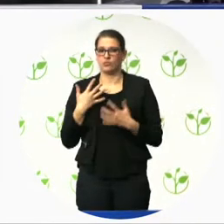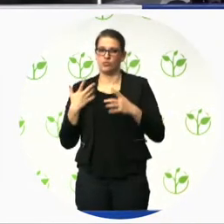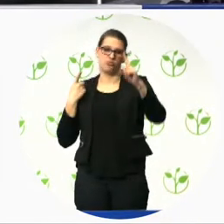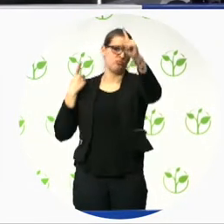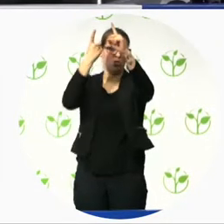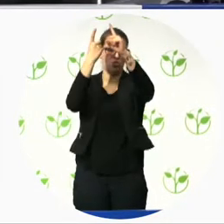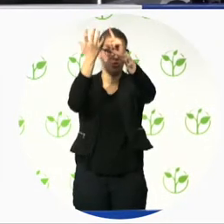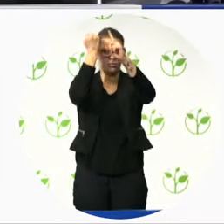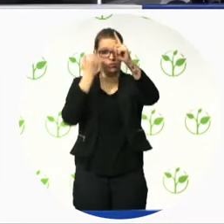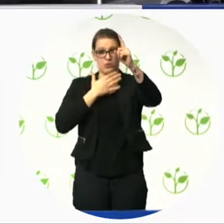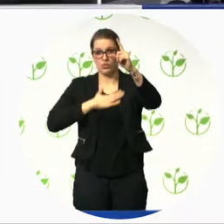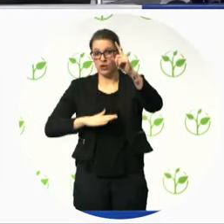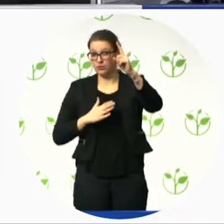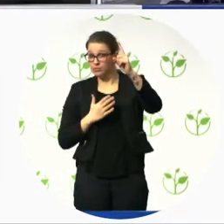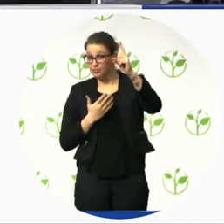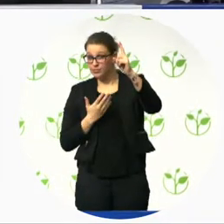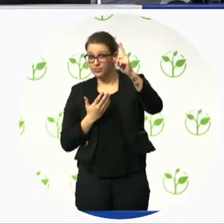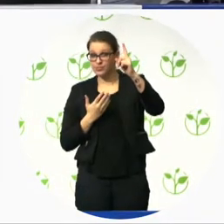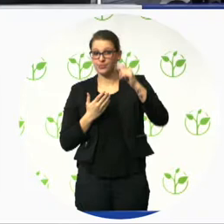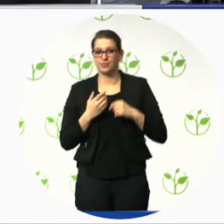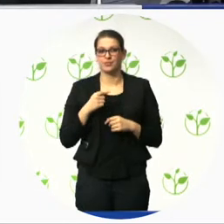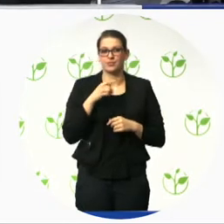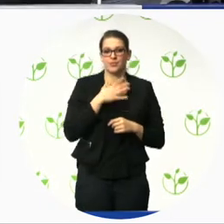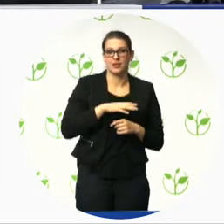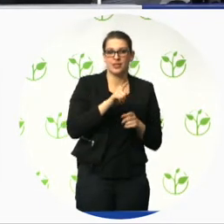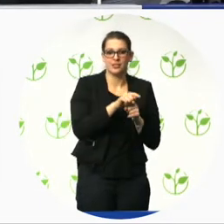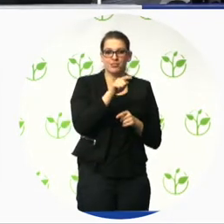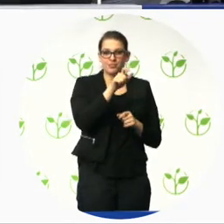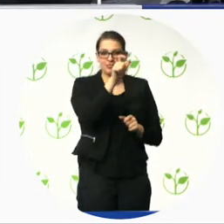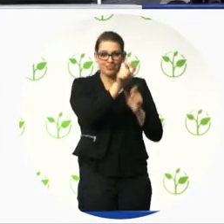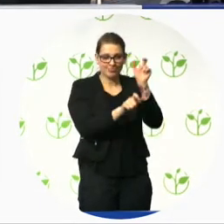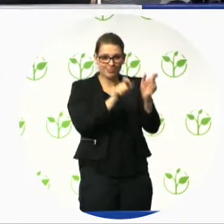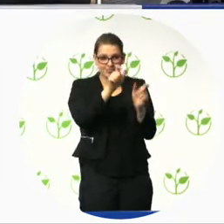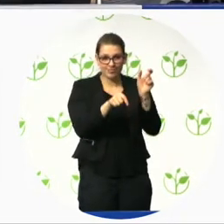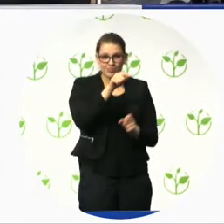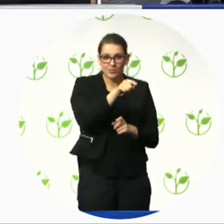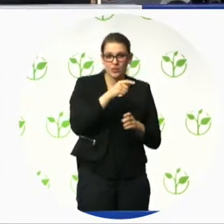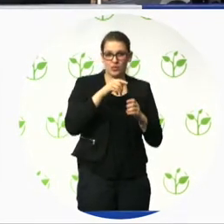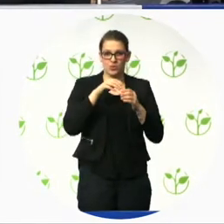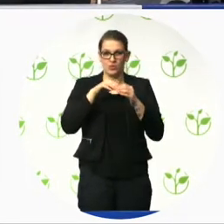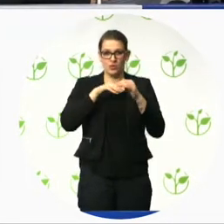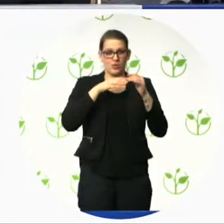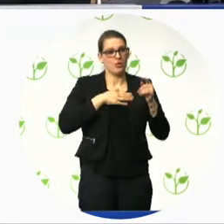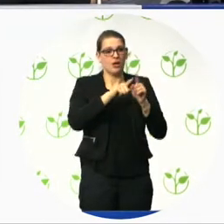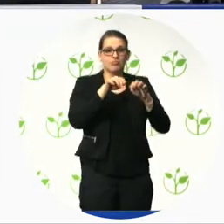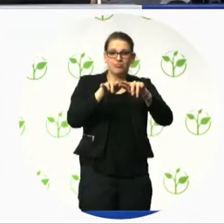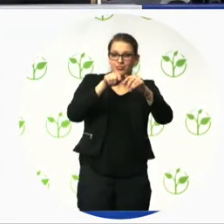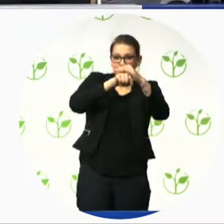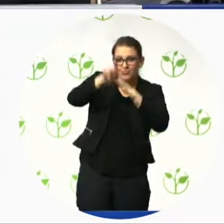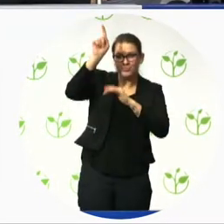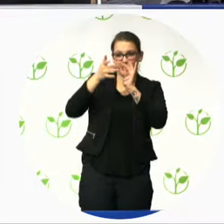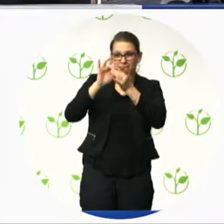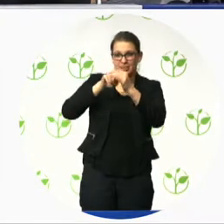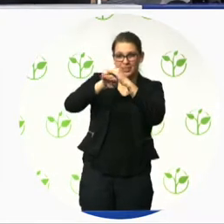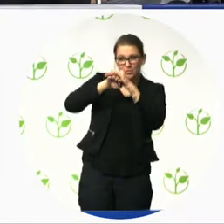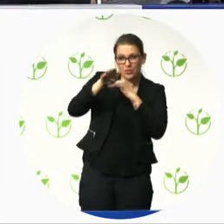to enhance the user experience first of all, yeah, that's one of the main goals that we have, yeah, and to achieve legal